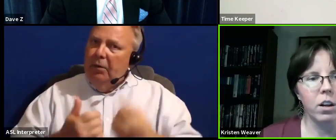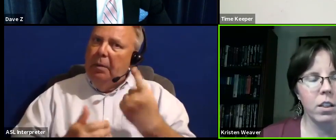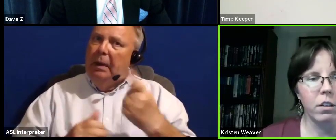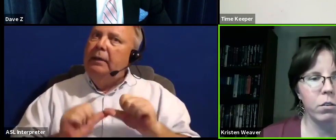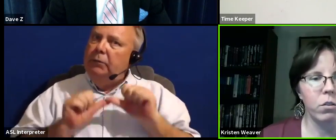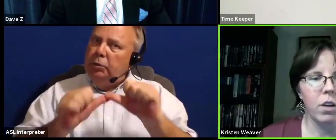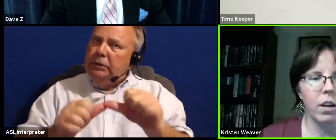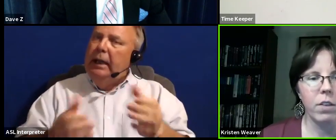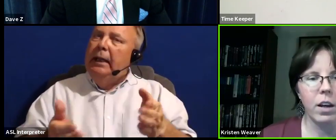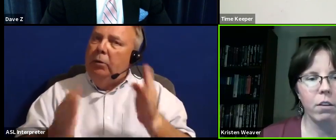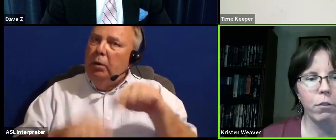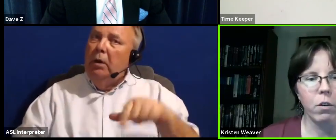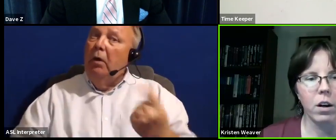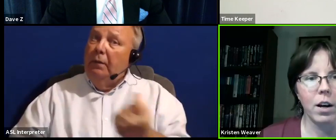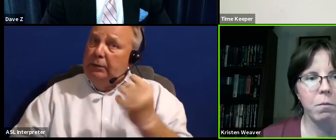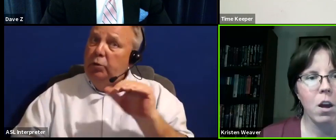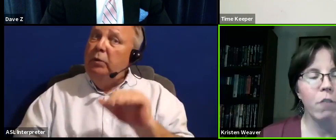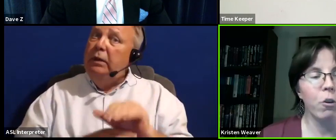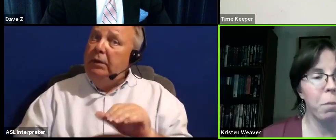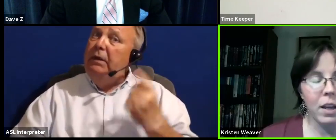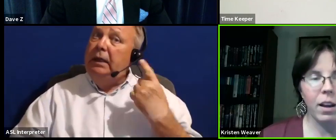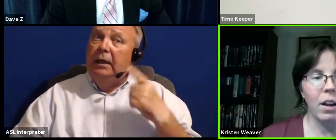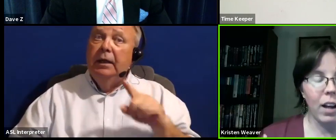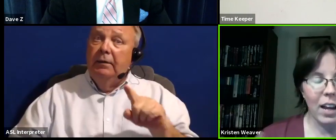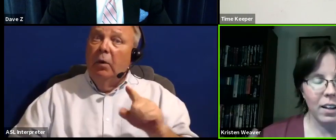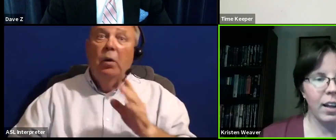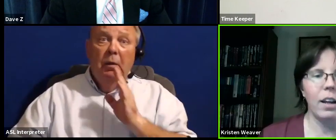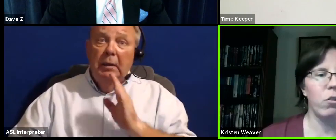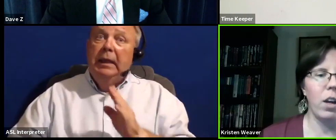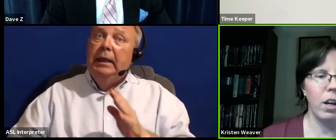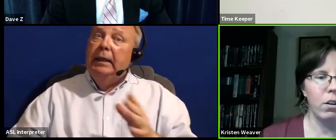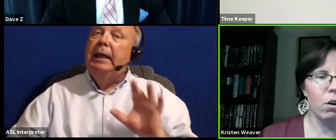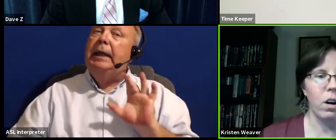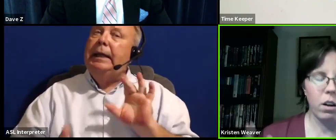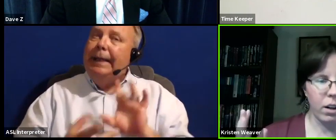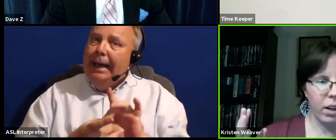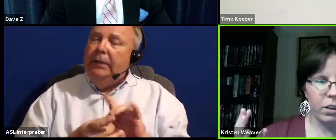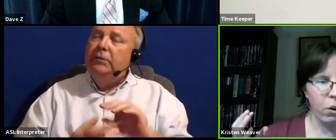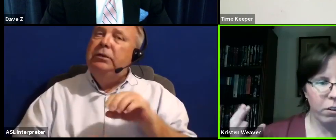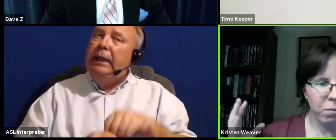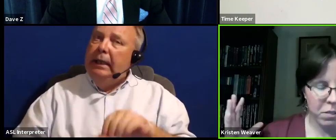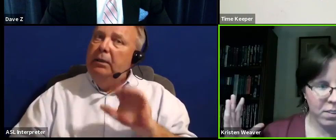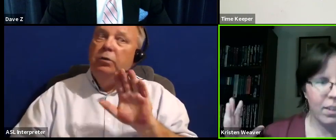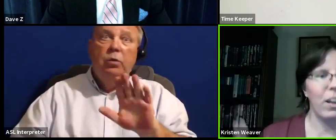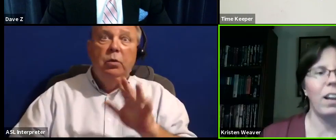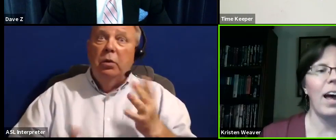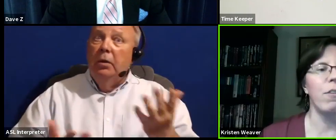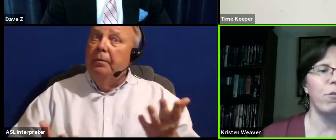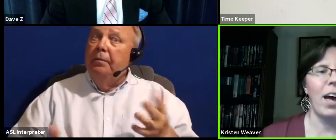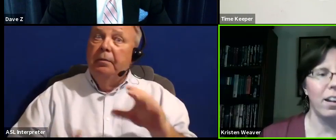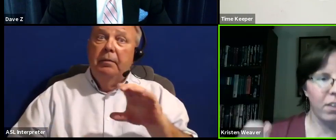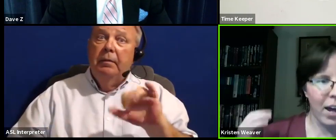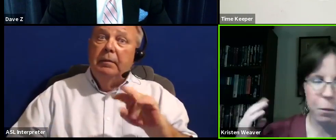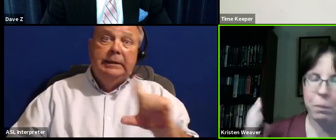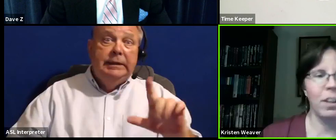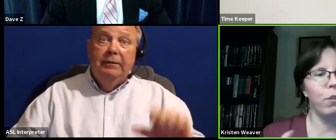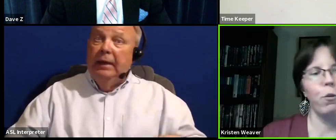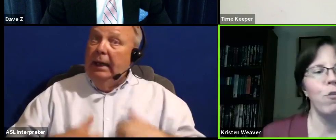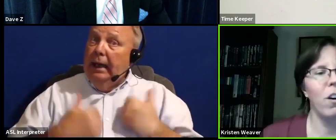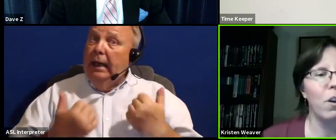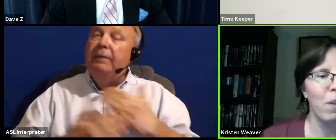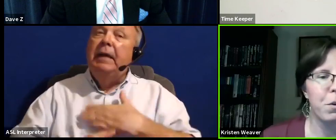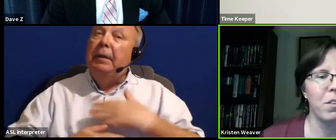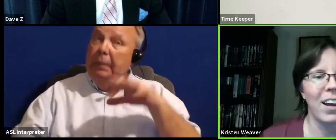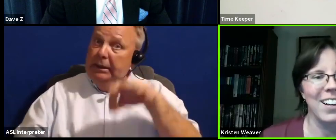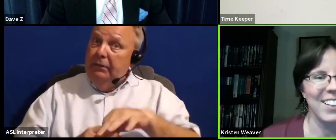tuned in on this Tuesday evening and for for being engaged in your civic life. And please